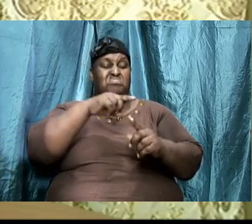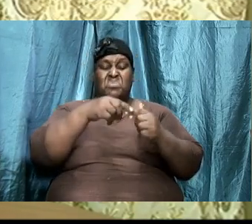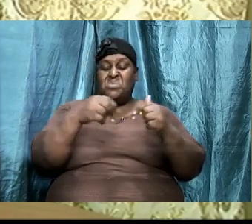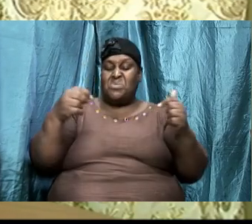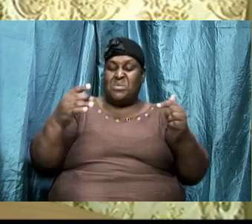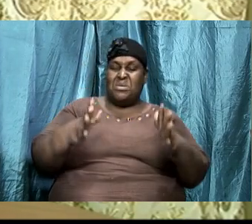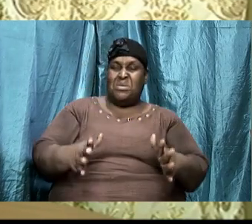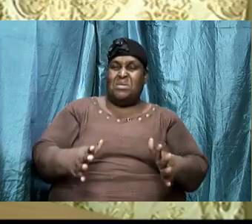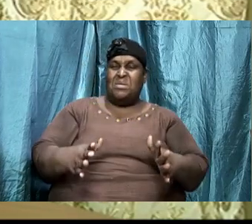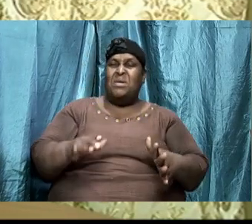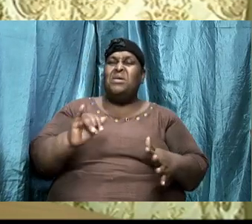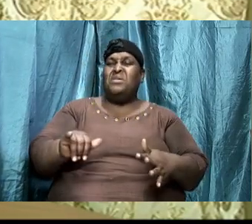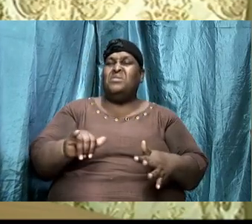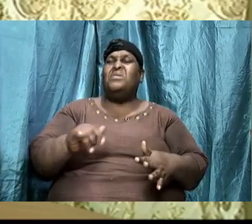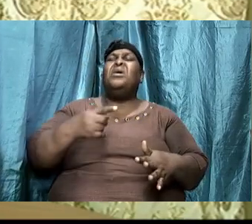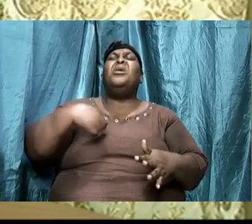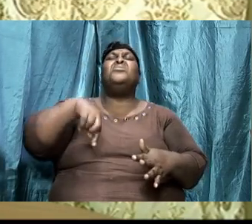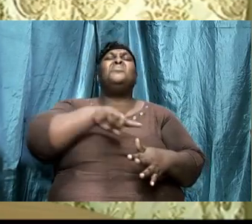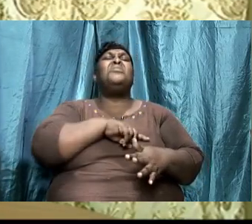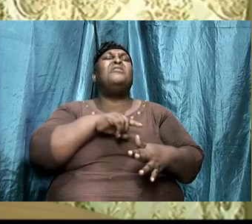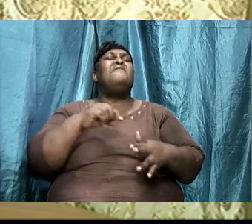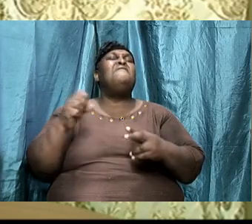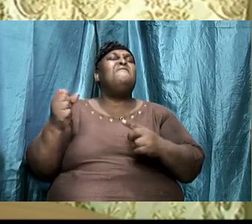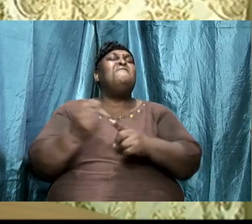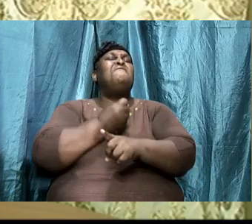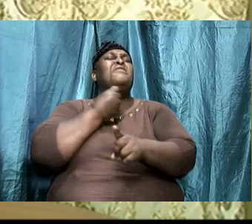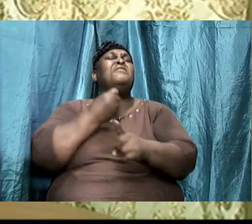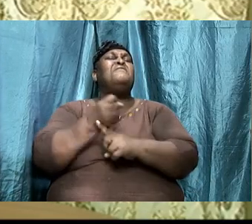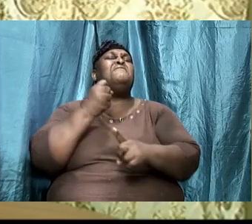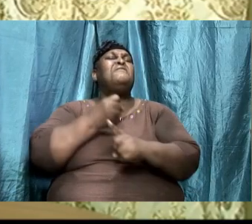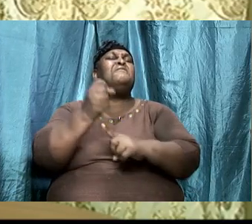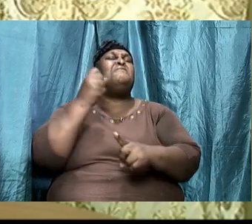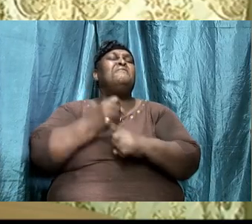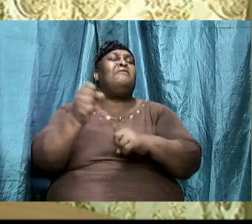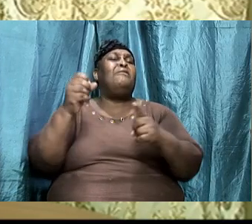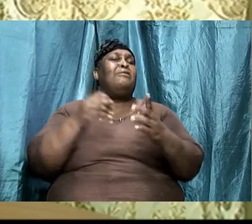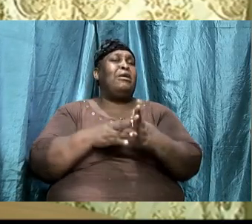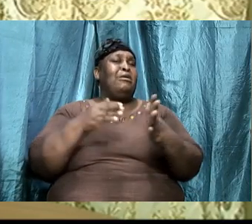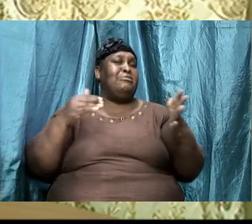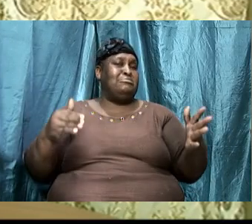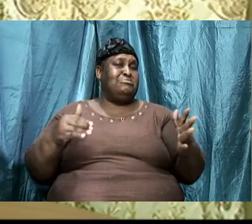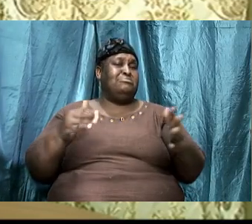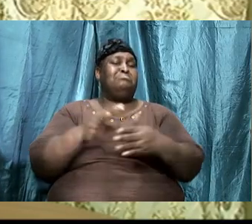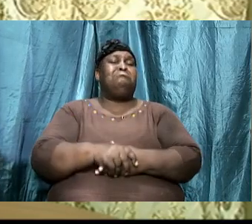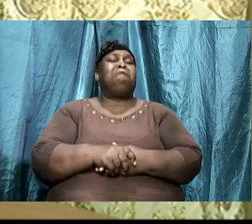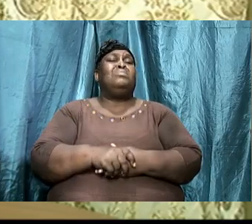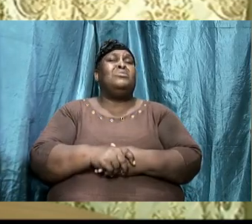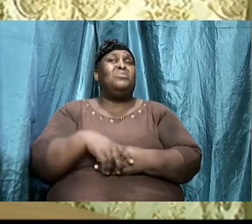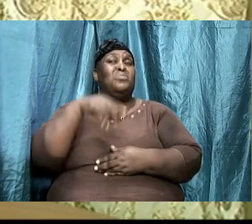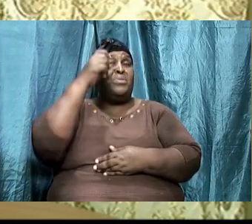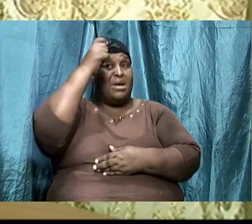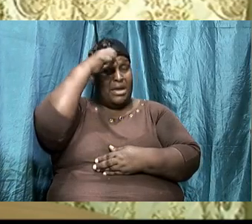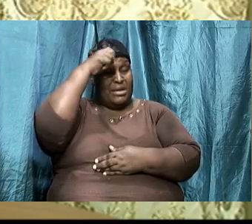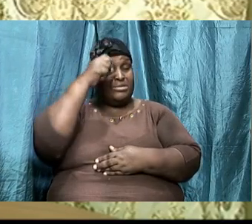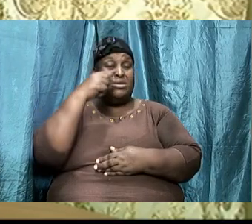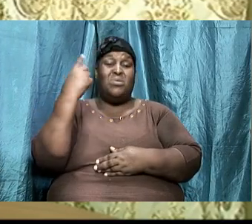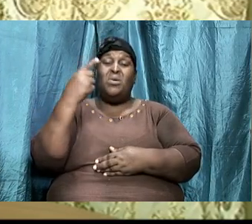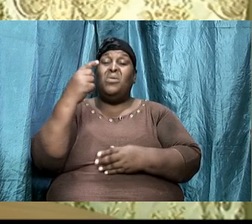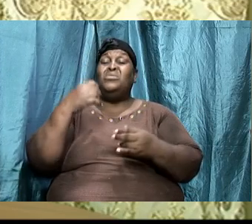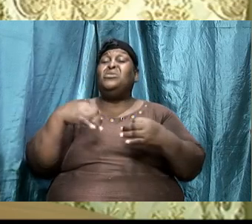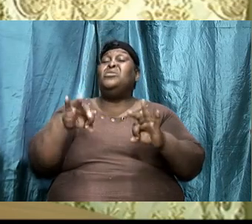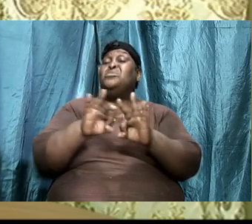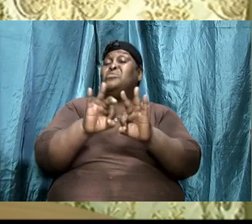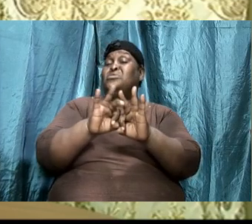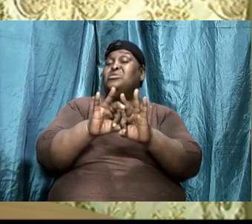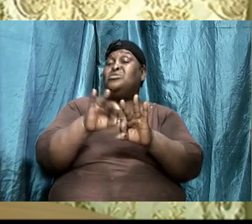that we are up against. Before engaging in any battle, it is wise and it is always important